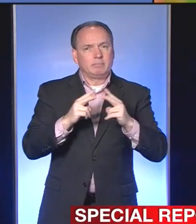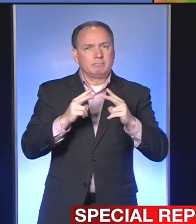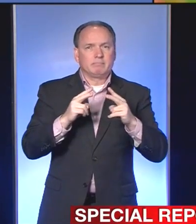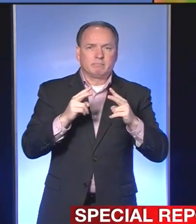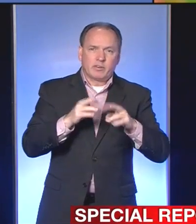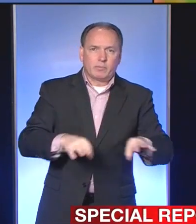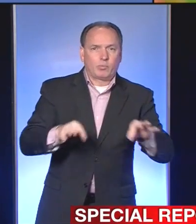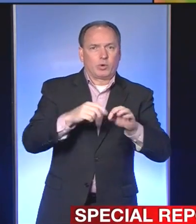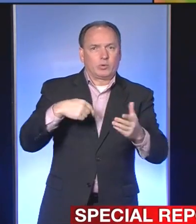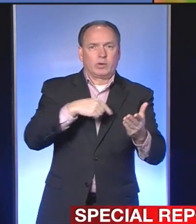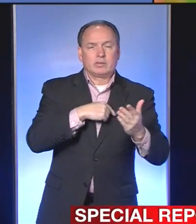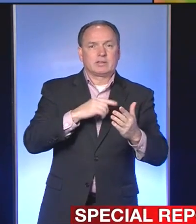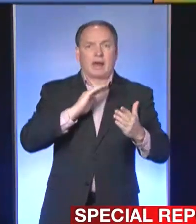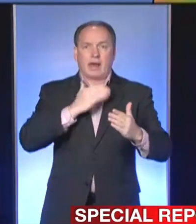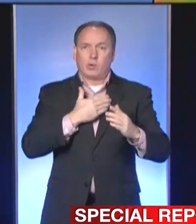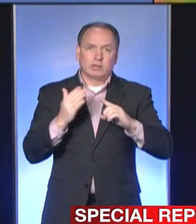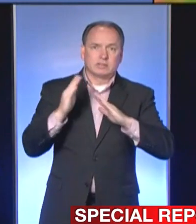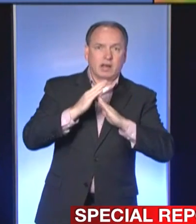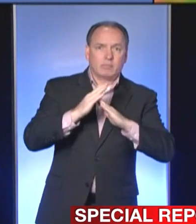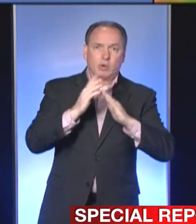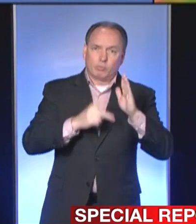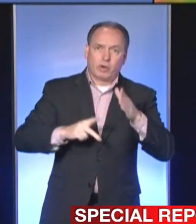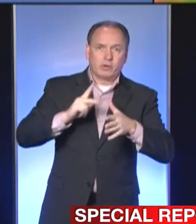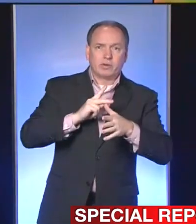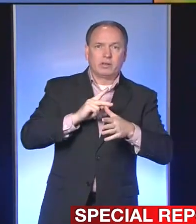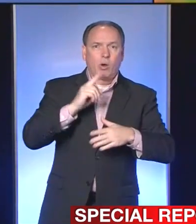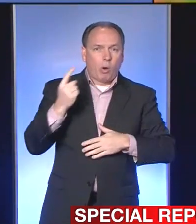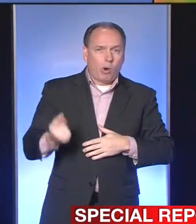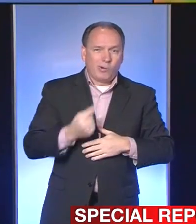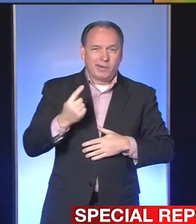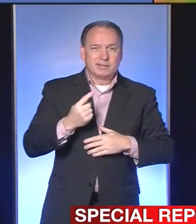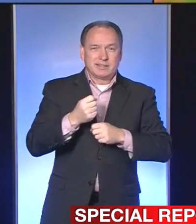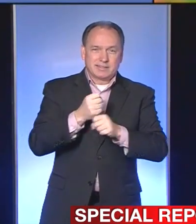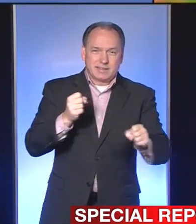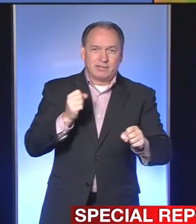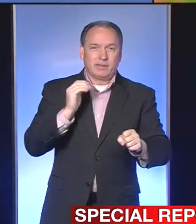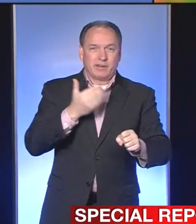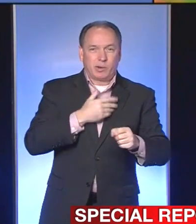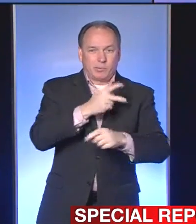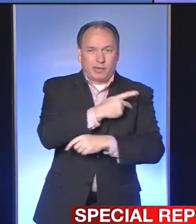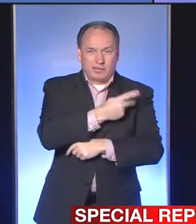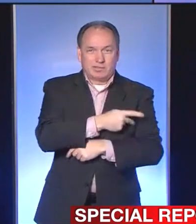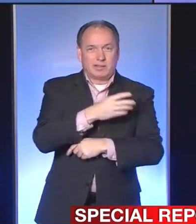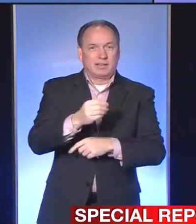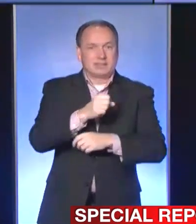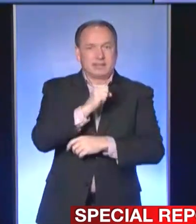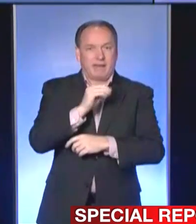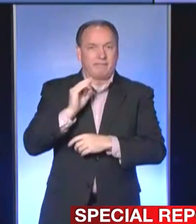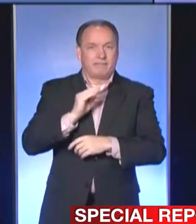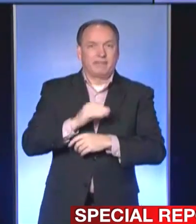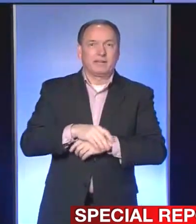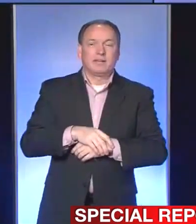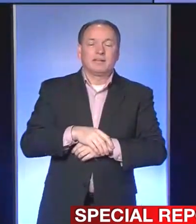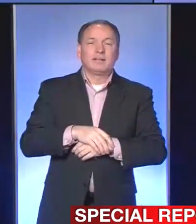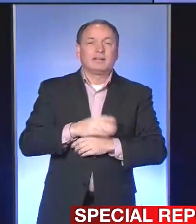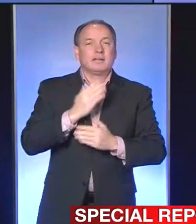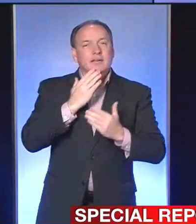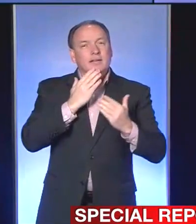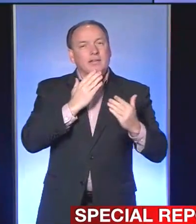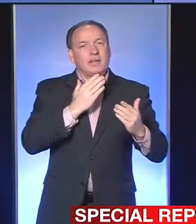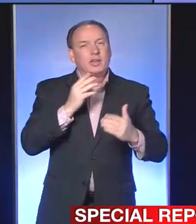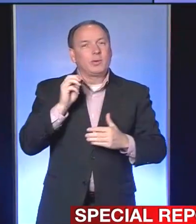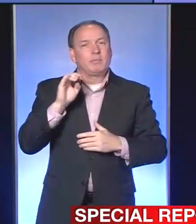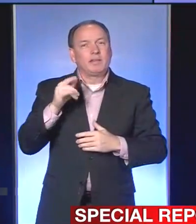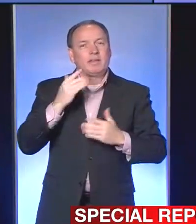Please know that our number one priority is always the safety of our patients and staff. Thank you. Thank you, Emily, and thanks for that